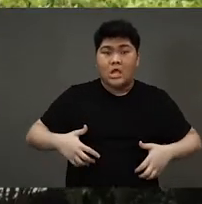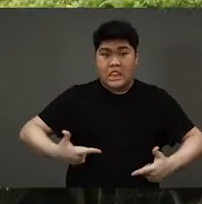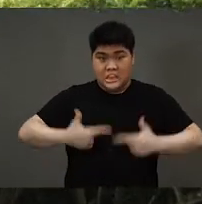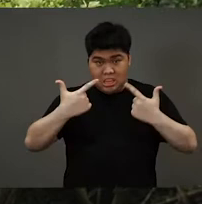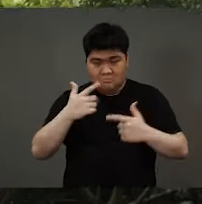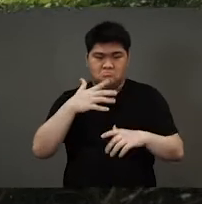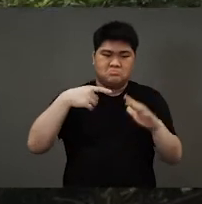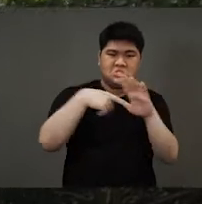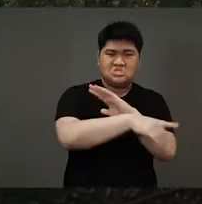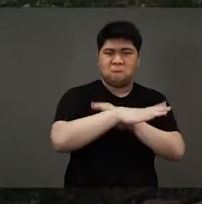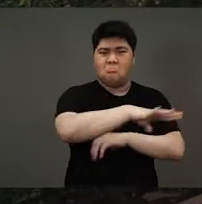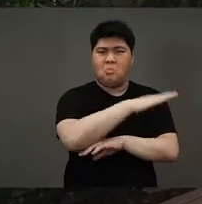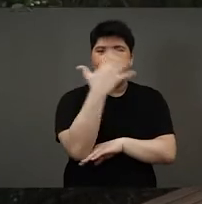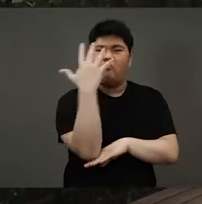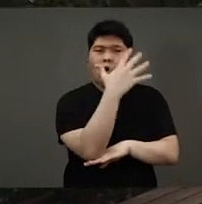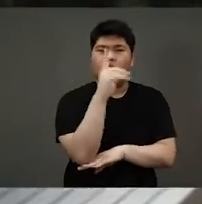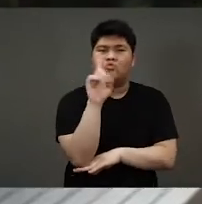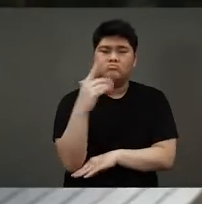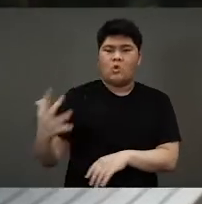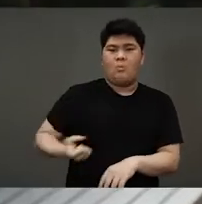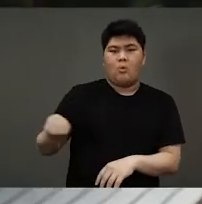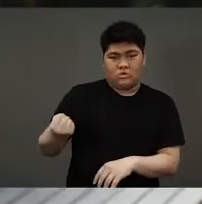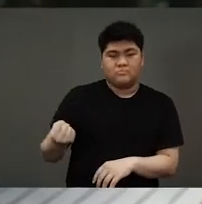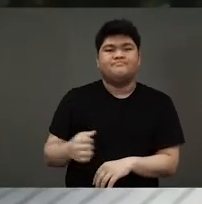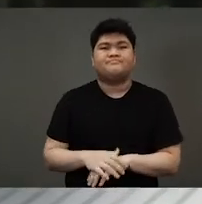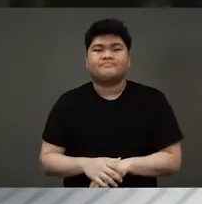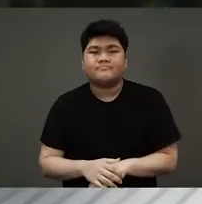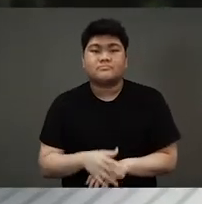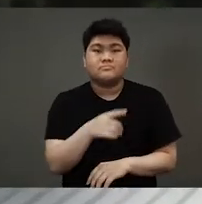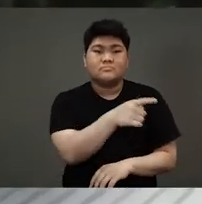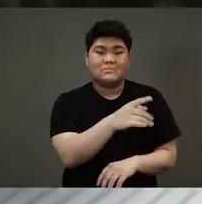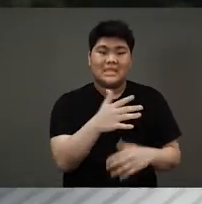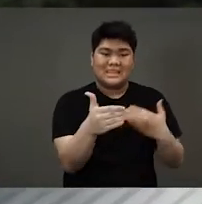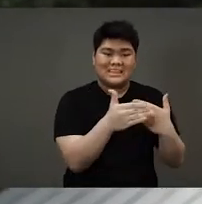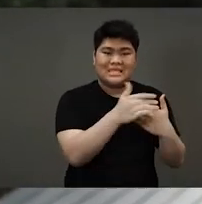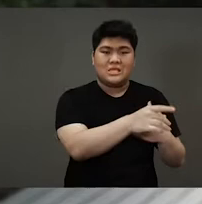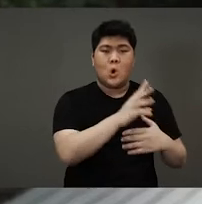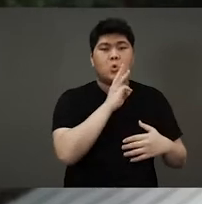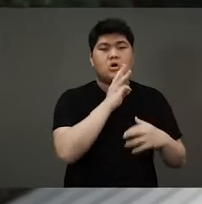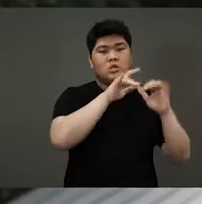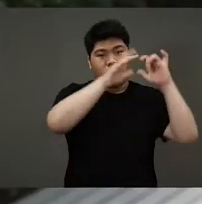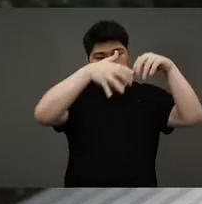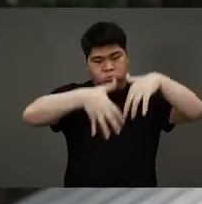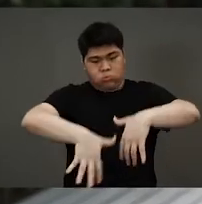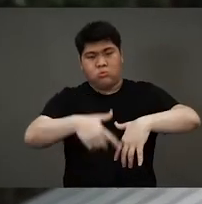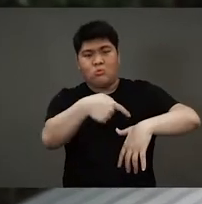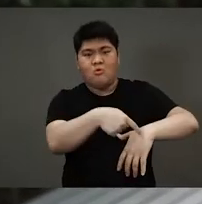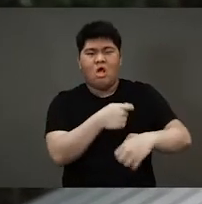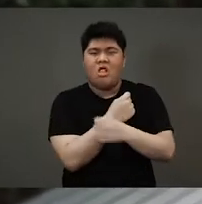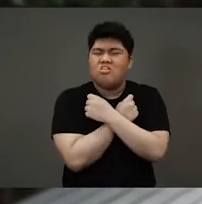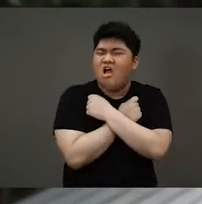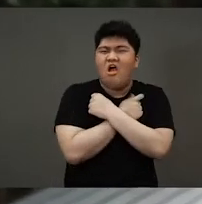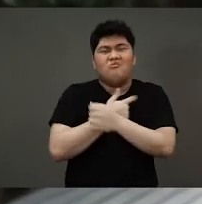deep inside a forest in Cambodia. Now monkey, he lived right near a beautiful waterfall and monkey